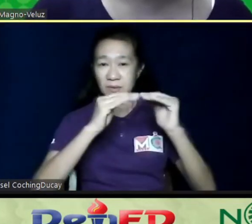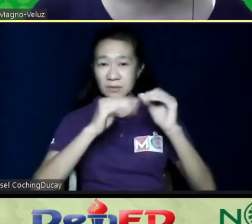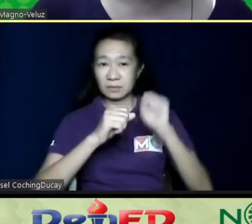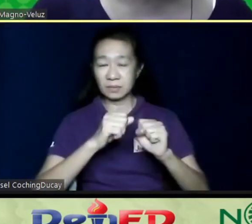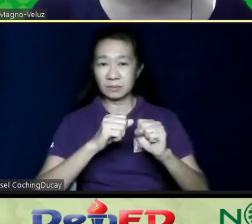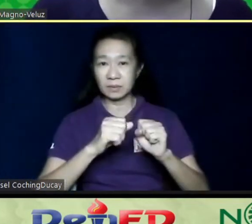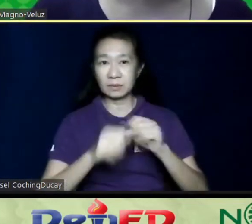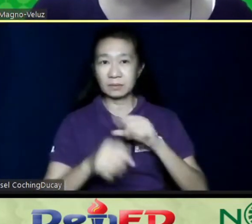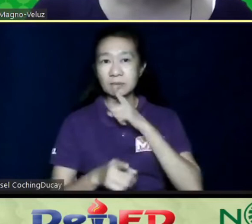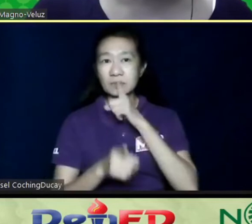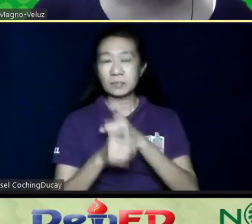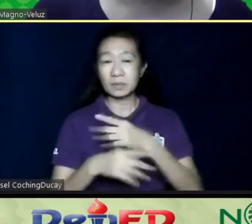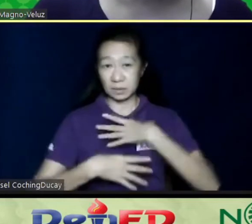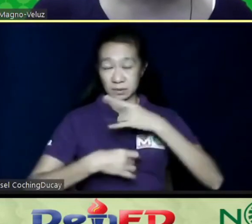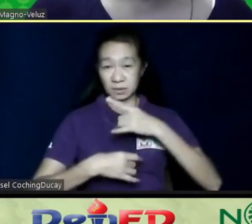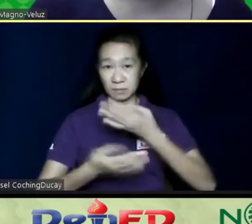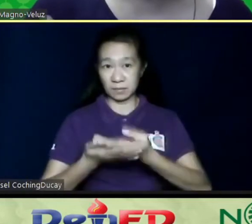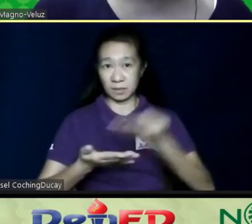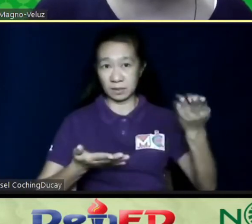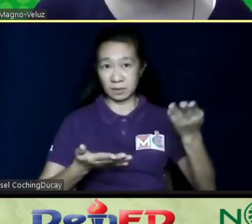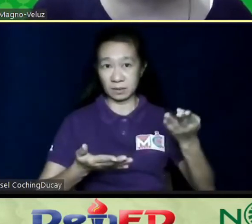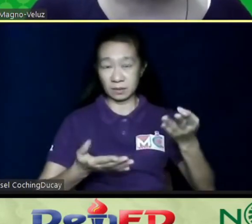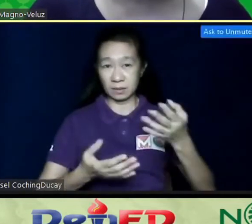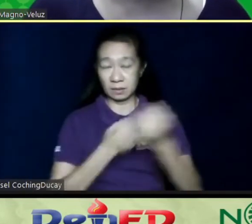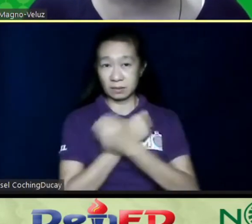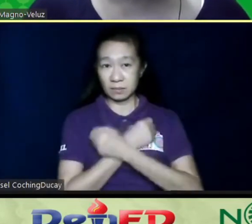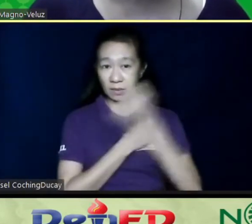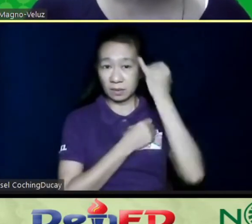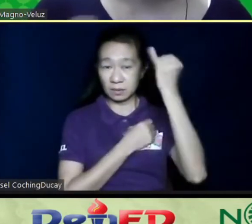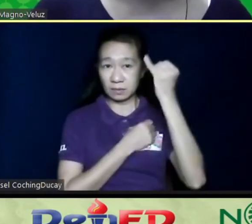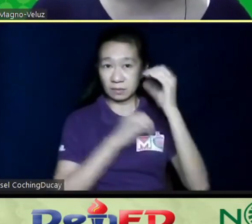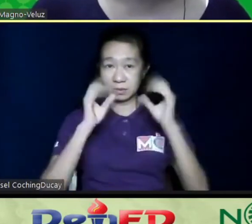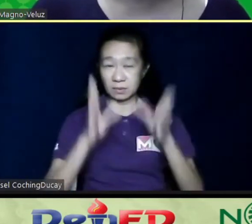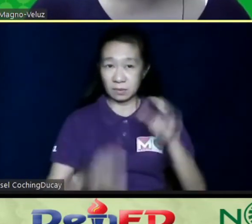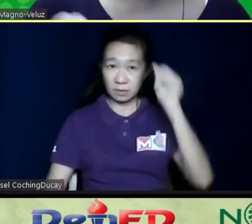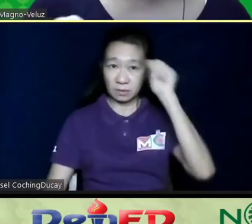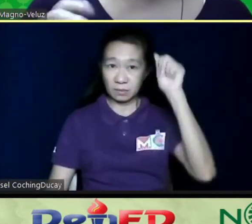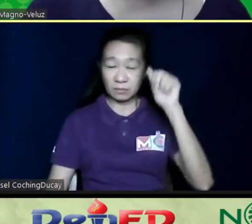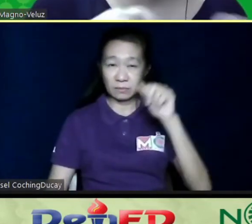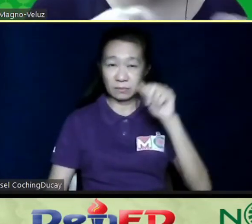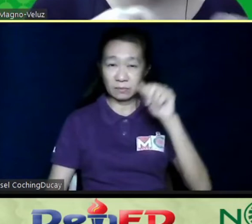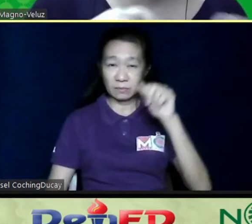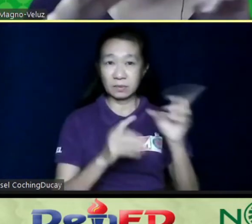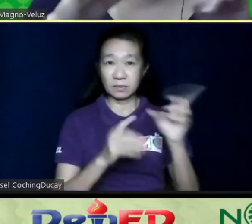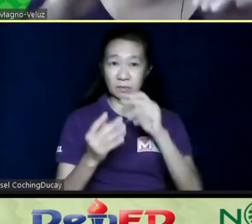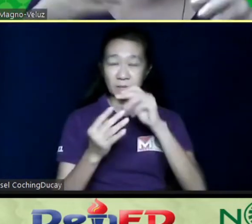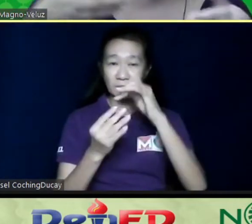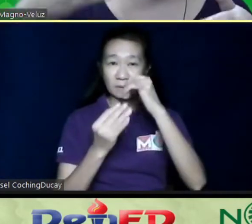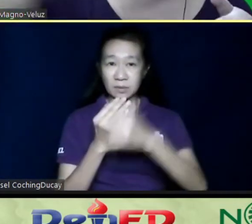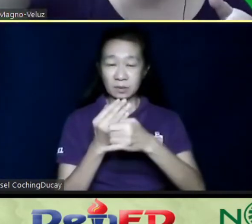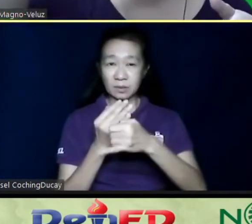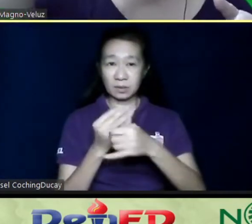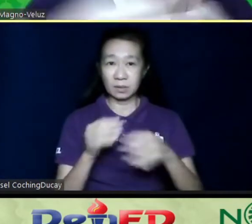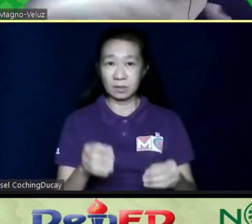would genuinely be interested in buying it. I love the idea of Teacher Archie because what he did, yung project nila na they